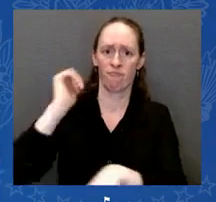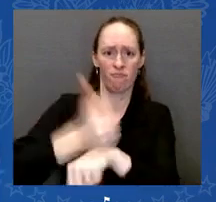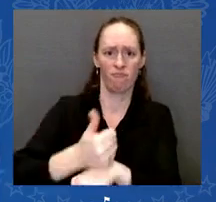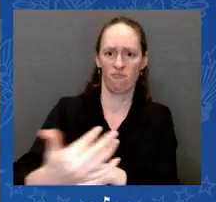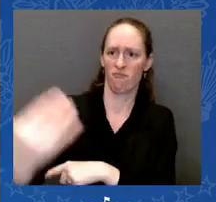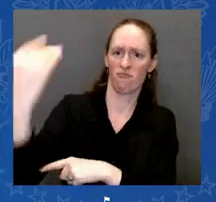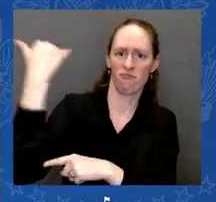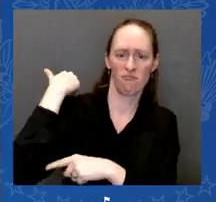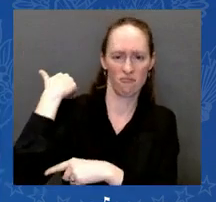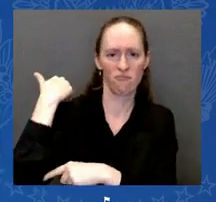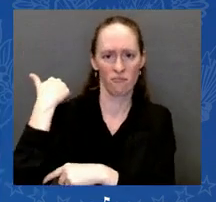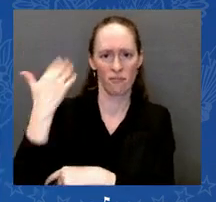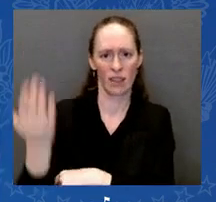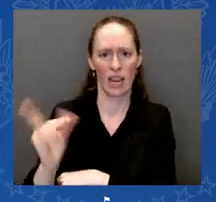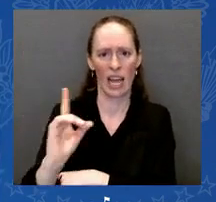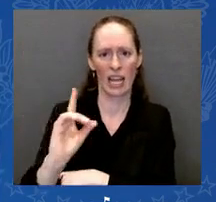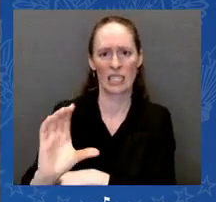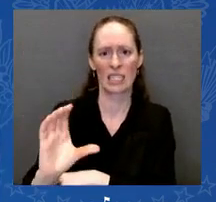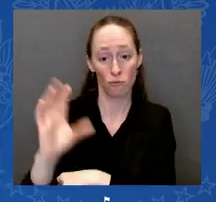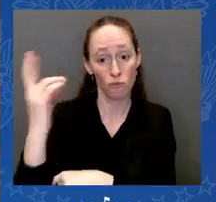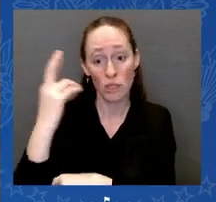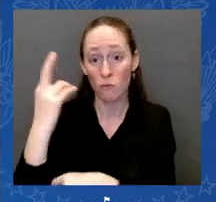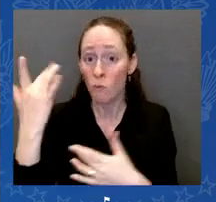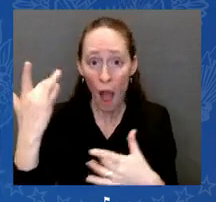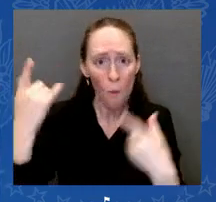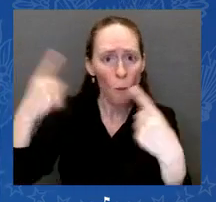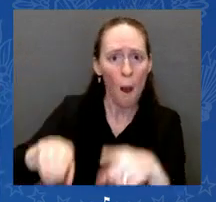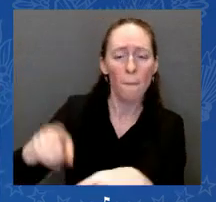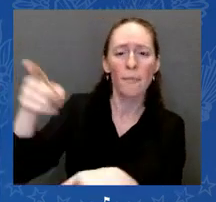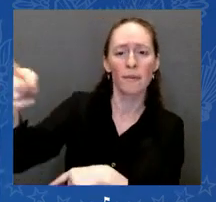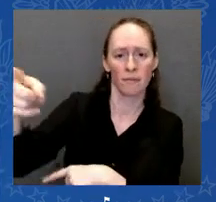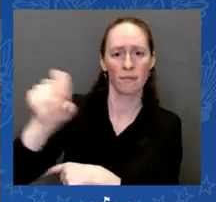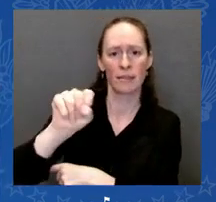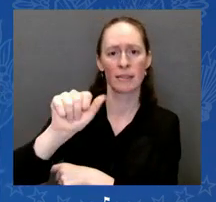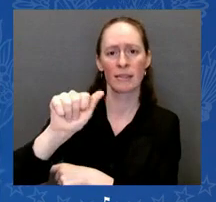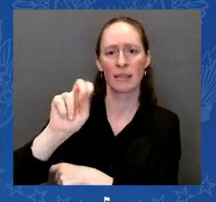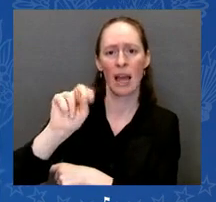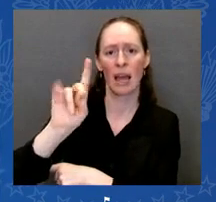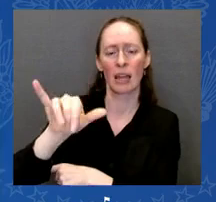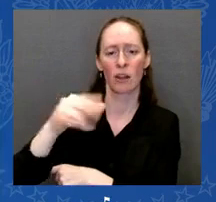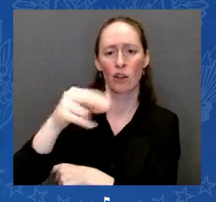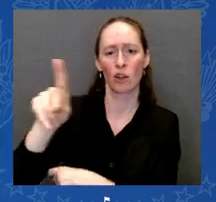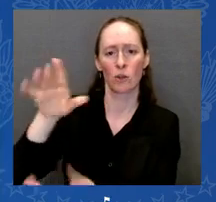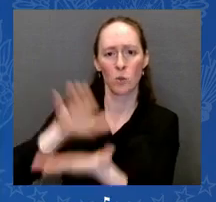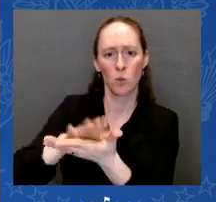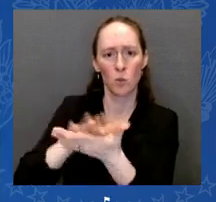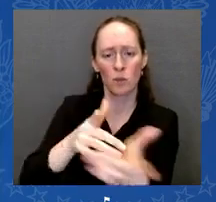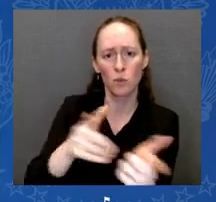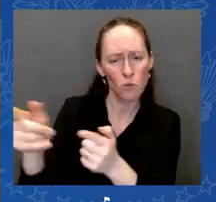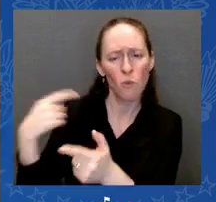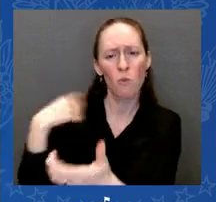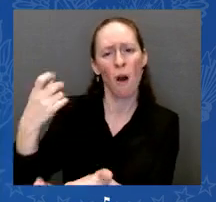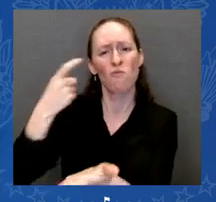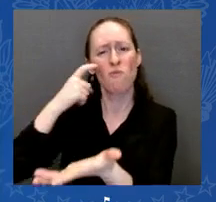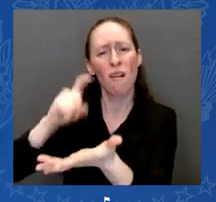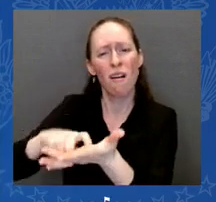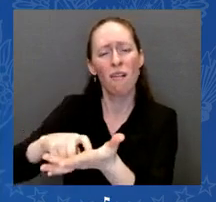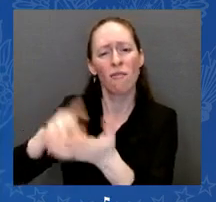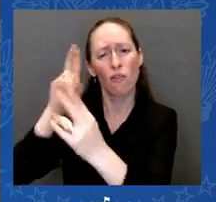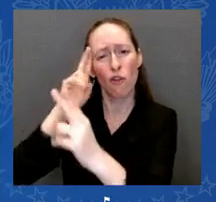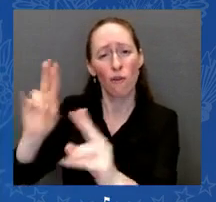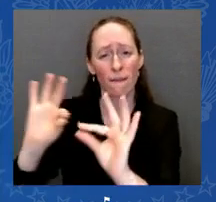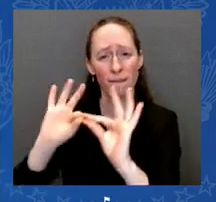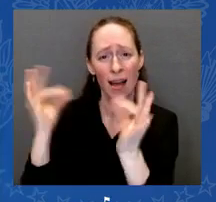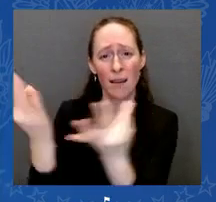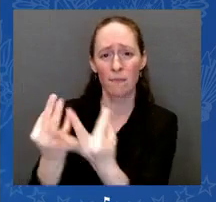that time, this church has been opened its doors to more victims and more families of a violence that rips